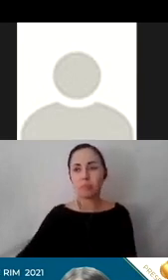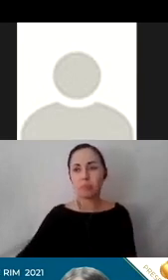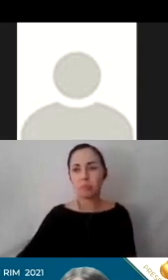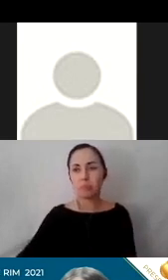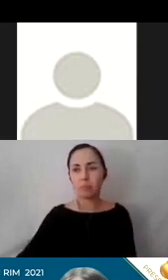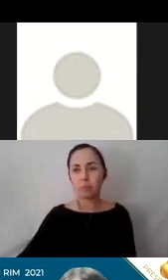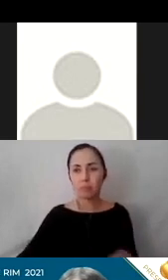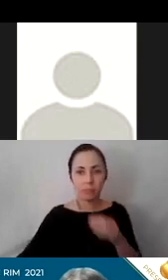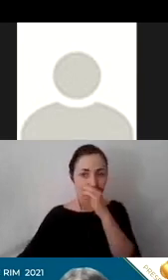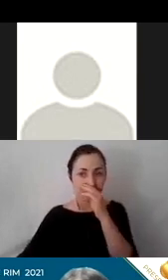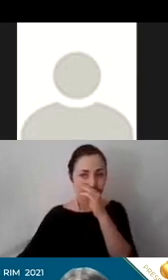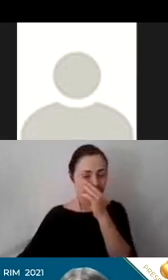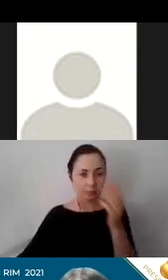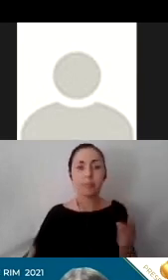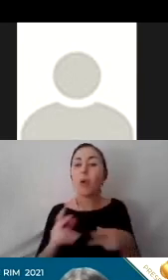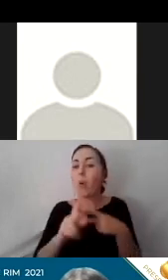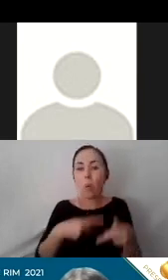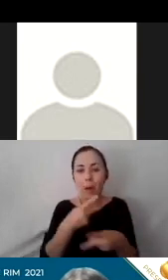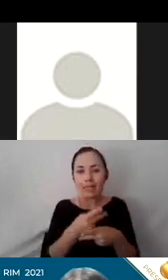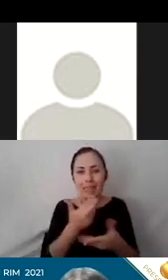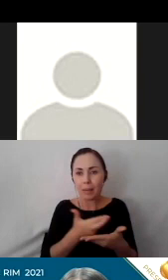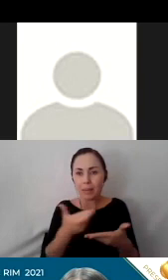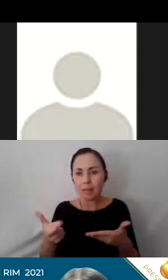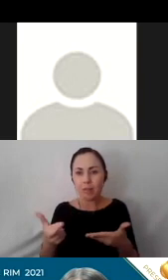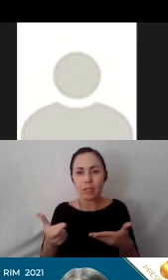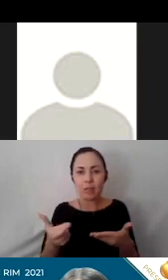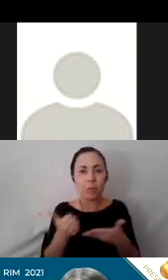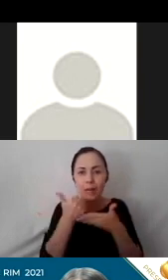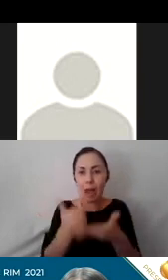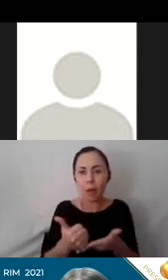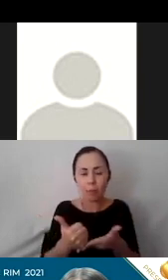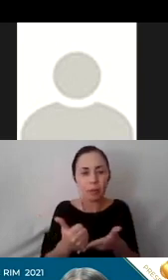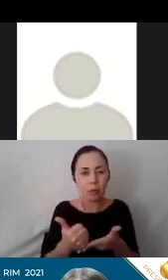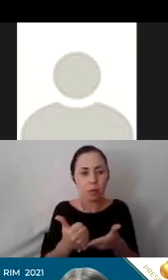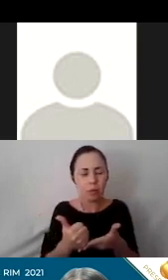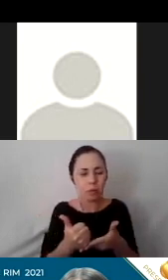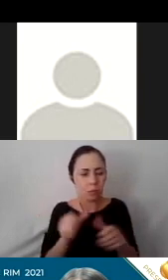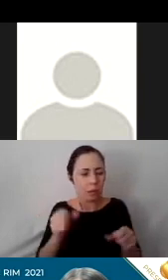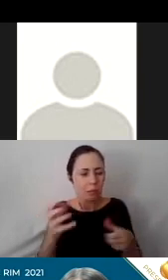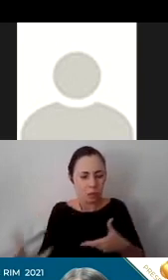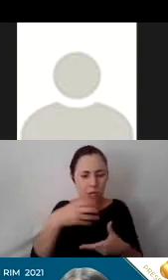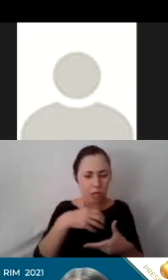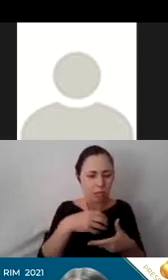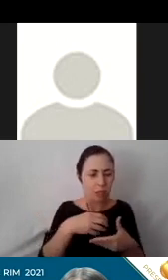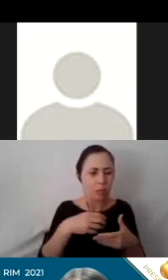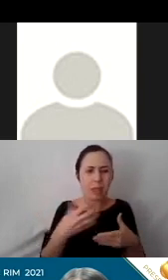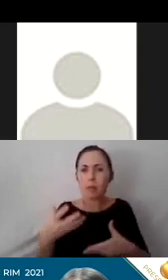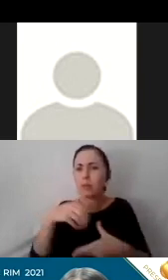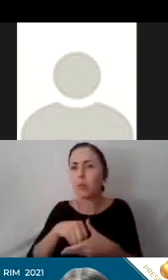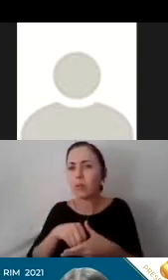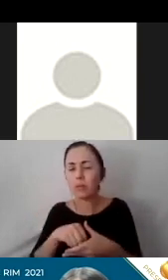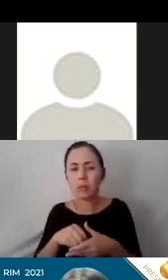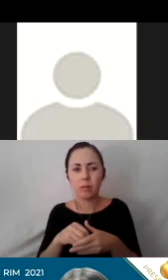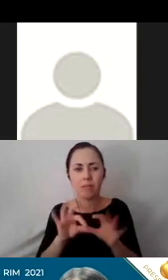time. What types of resources would you would enable you to incorporate more family engagement in school or